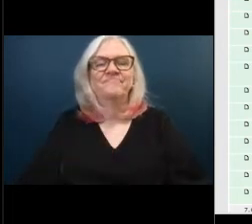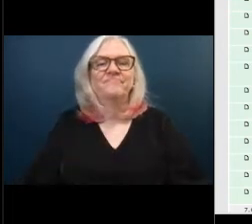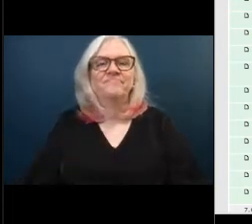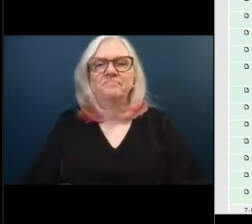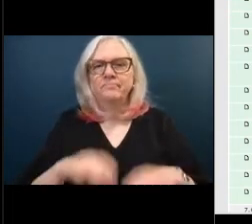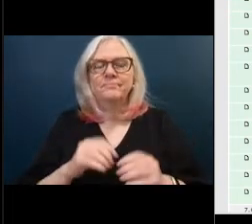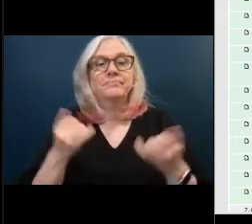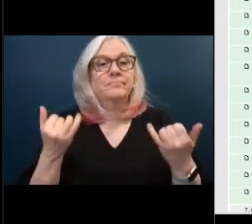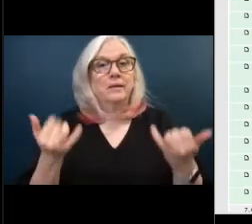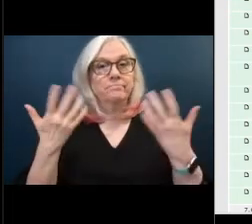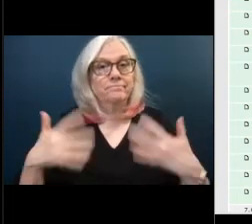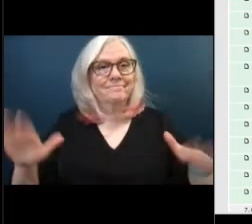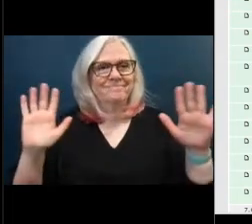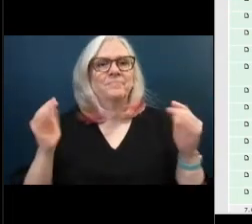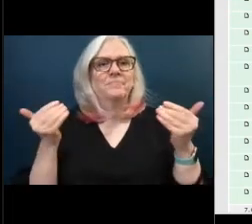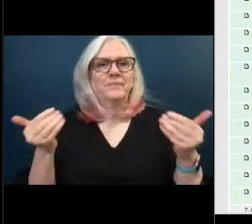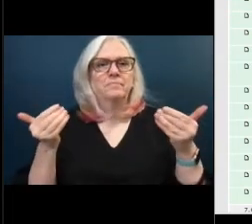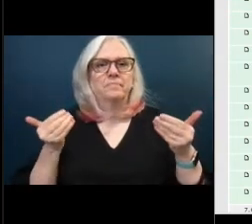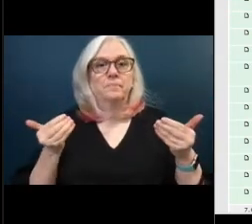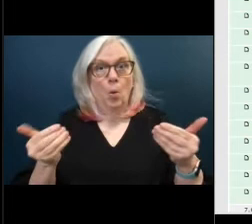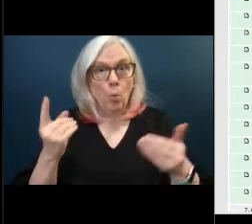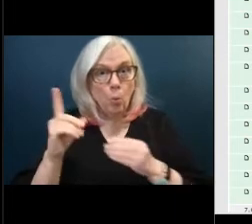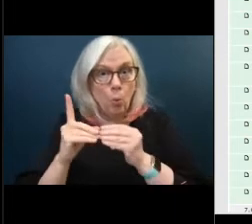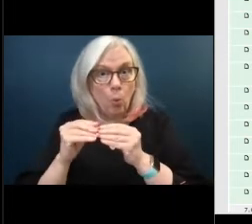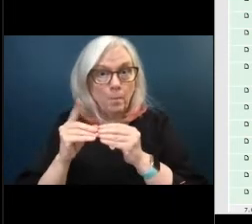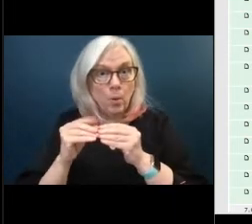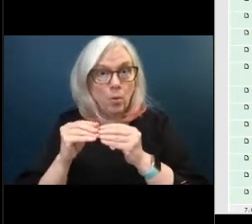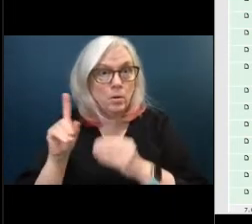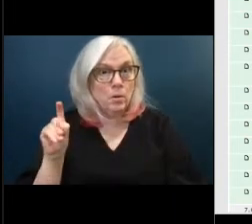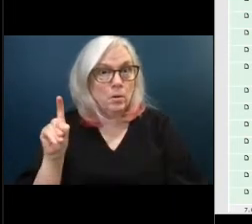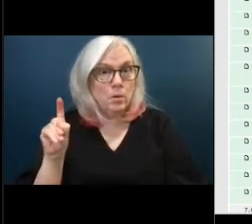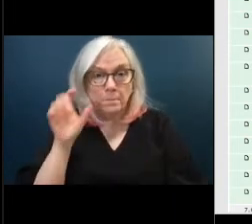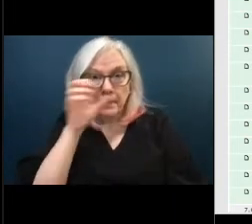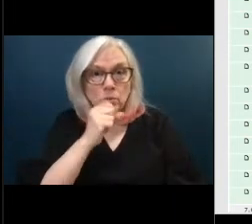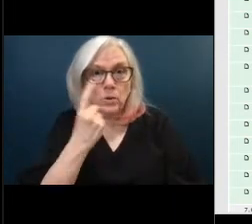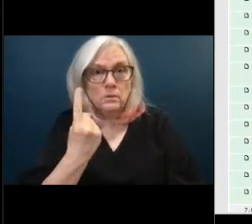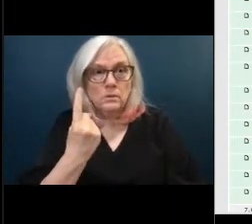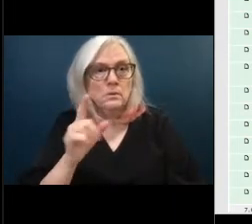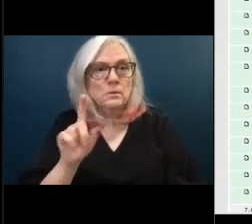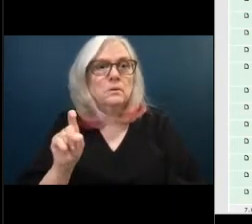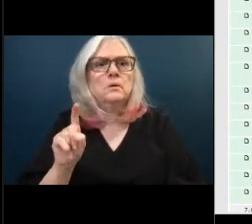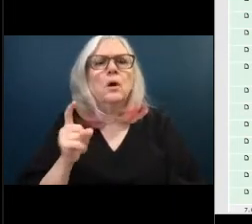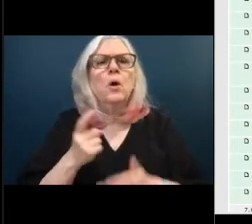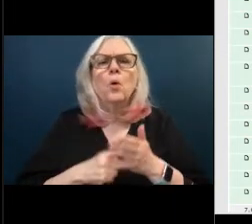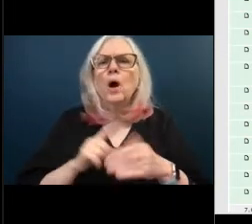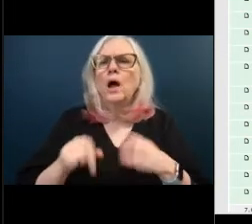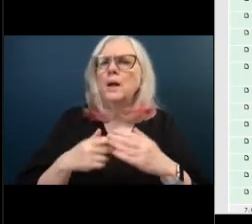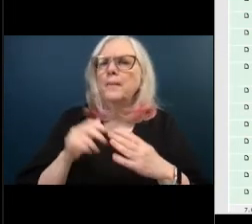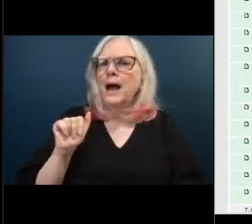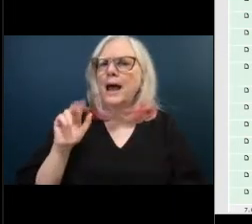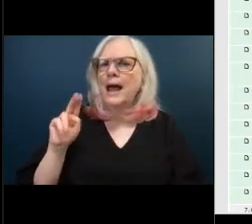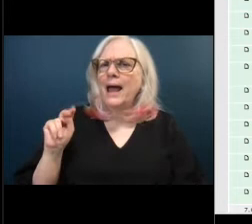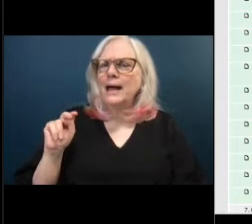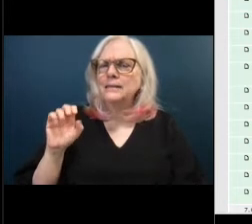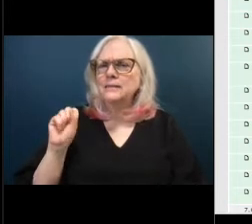that is it moving on to is there one more you have did i miss one well what about ann swino does she